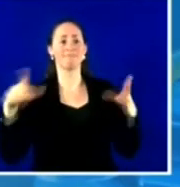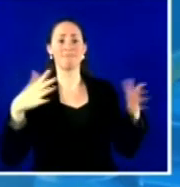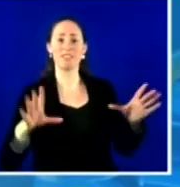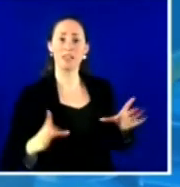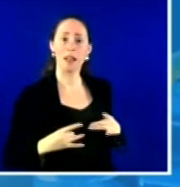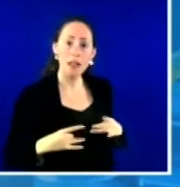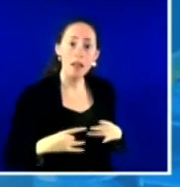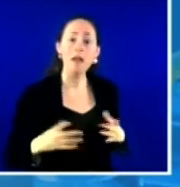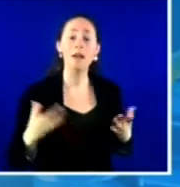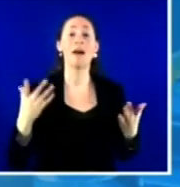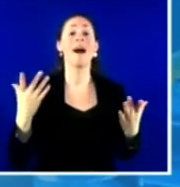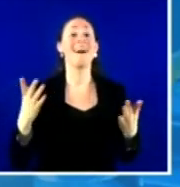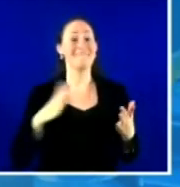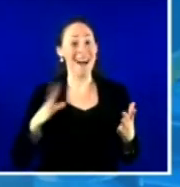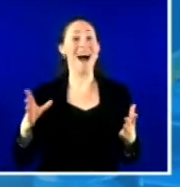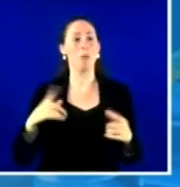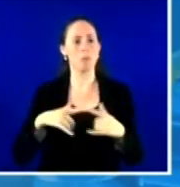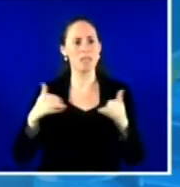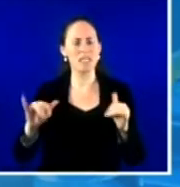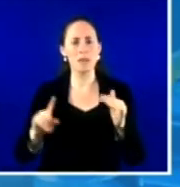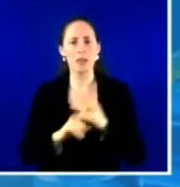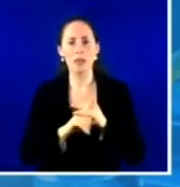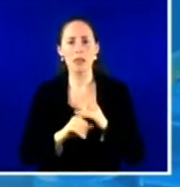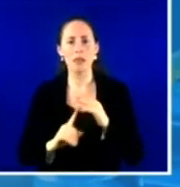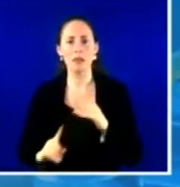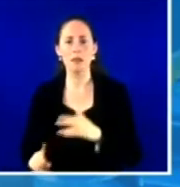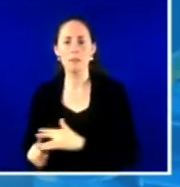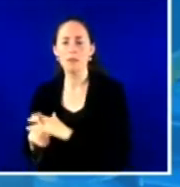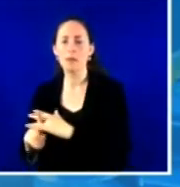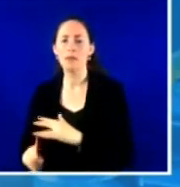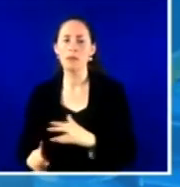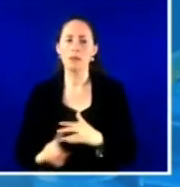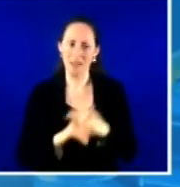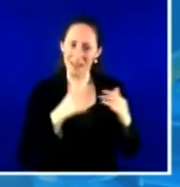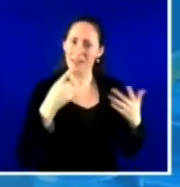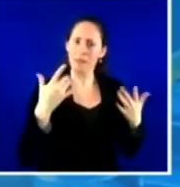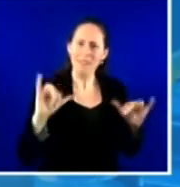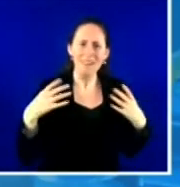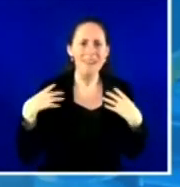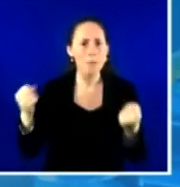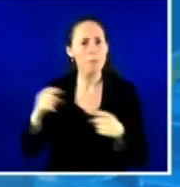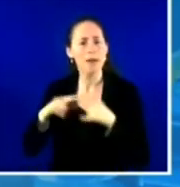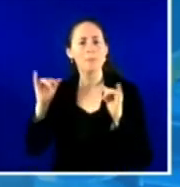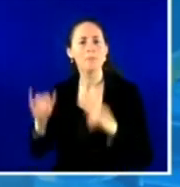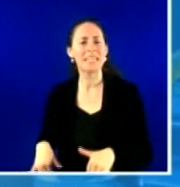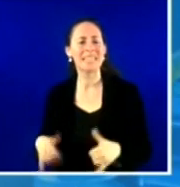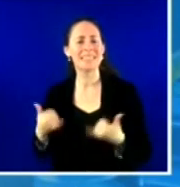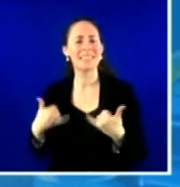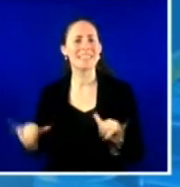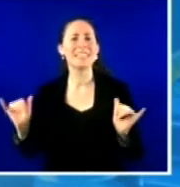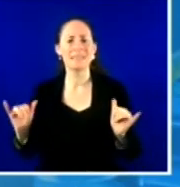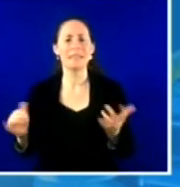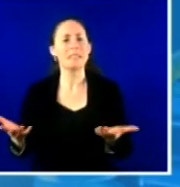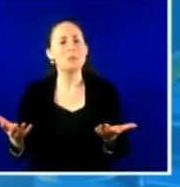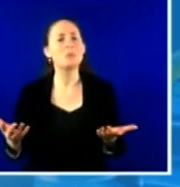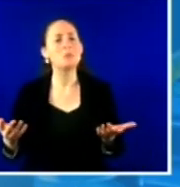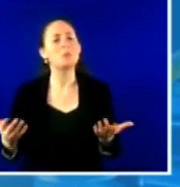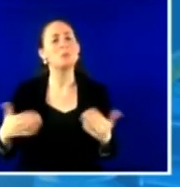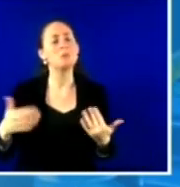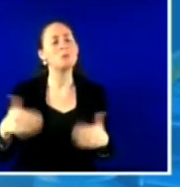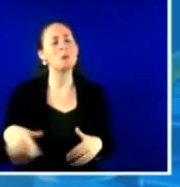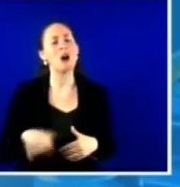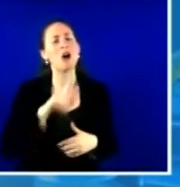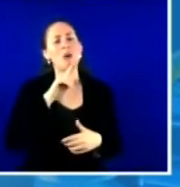getting our arms around the data on that, but what, what I'm hearing from pediatricians across the country is that, that that's a very real thing. that, and that kids are, are having